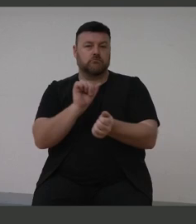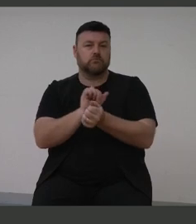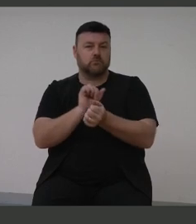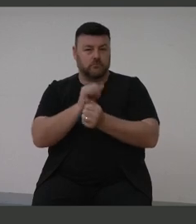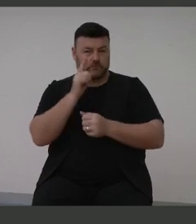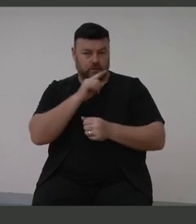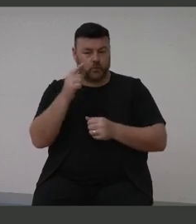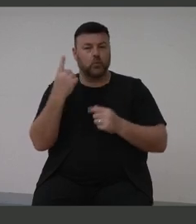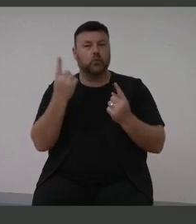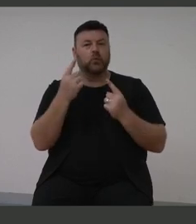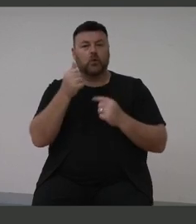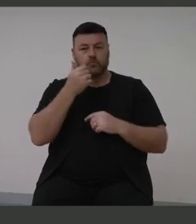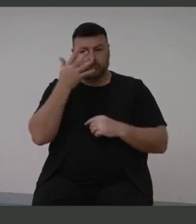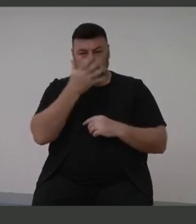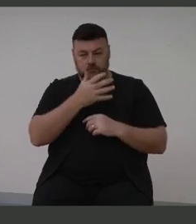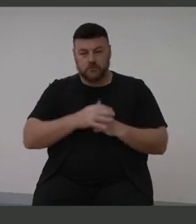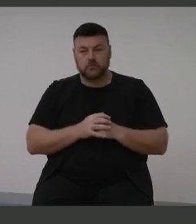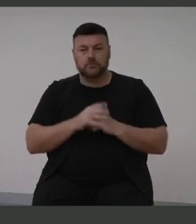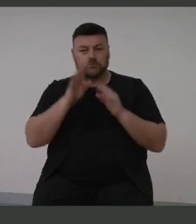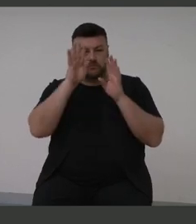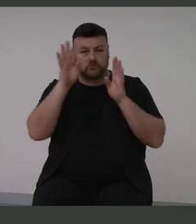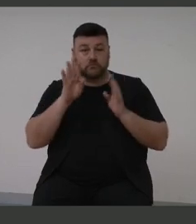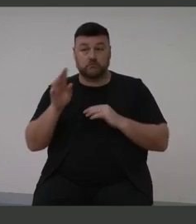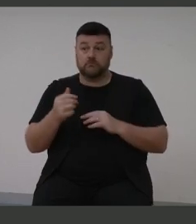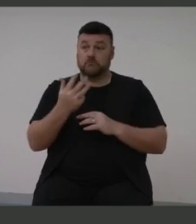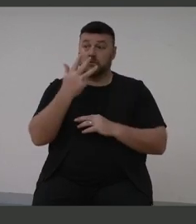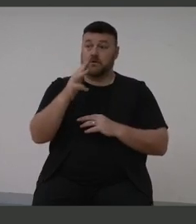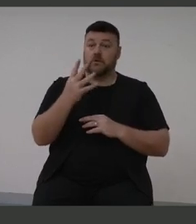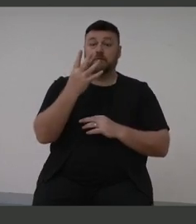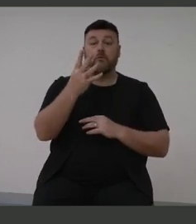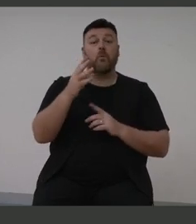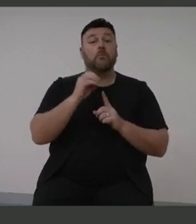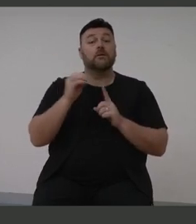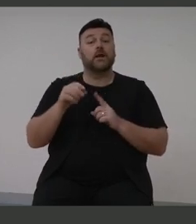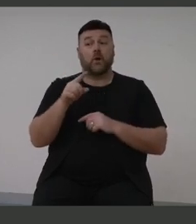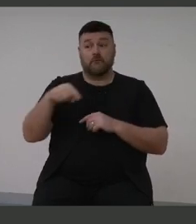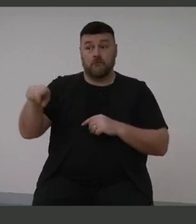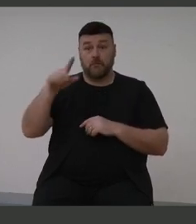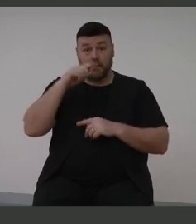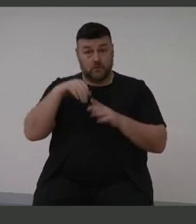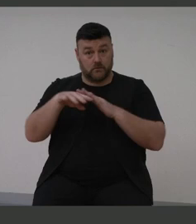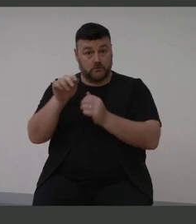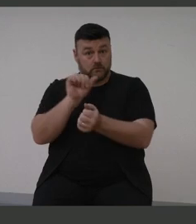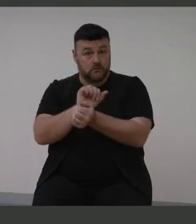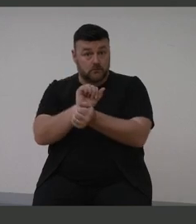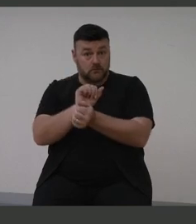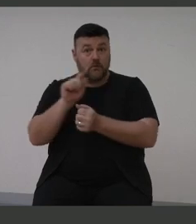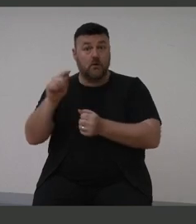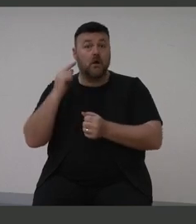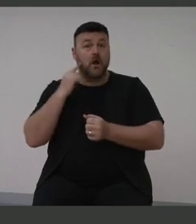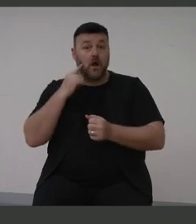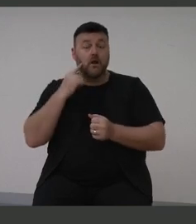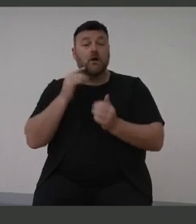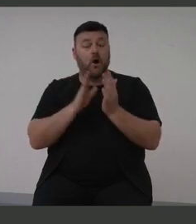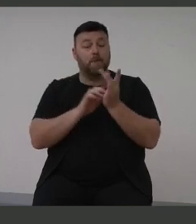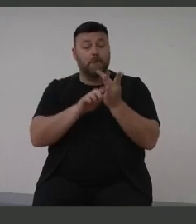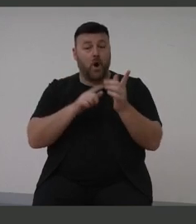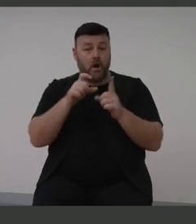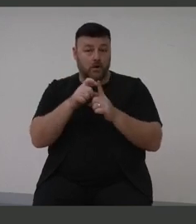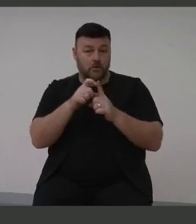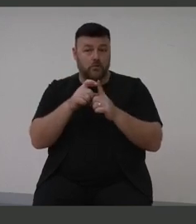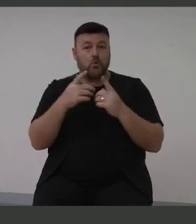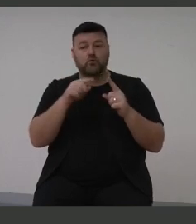Aboriginal and Torres Strait Islander prison inmates showed that 94% of those inmates had a mild to profound hearing